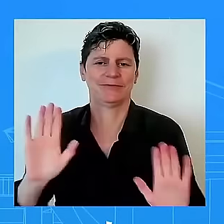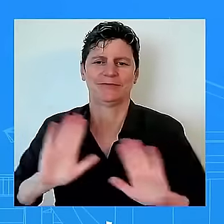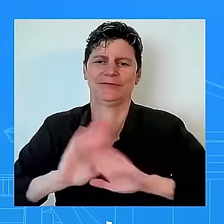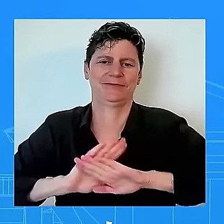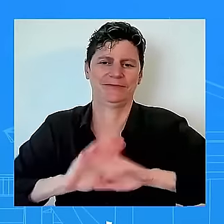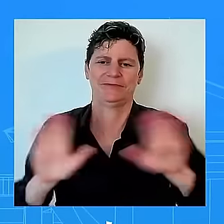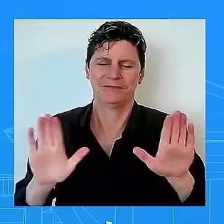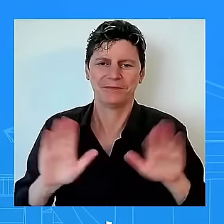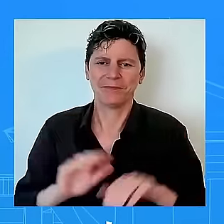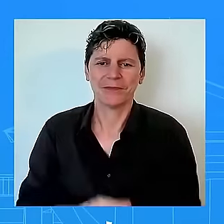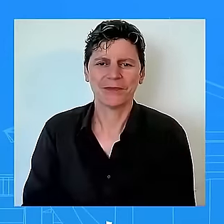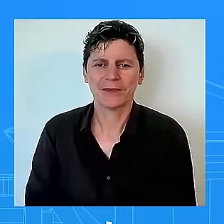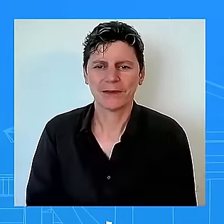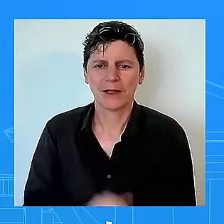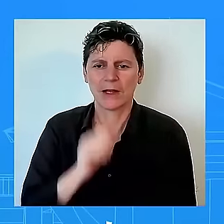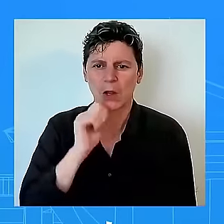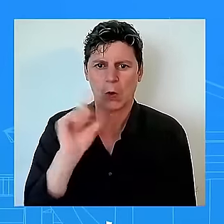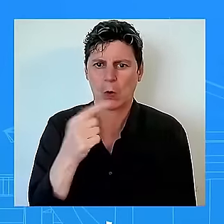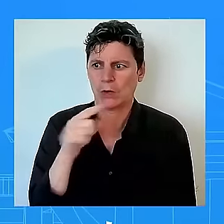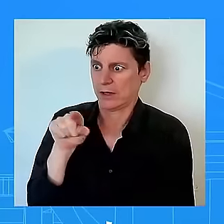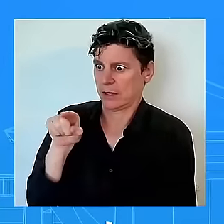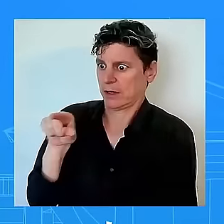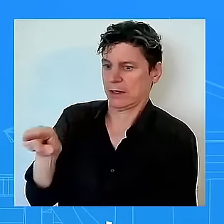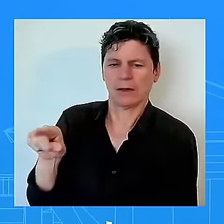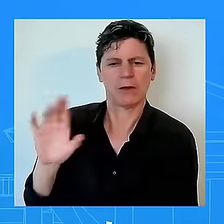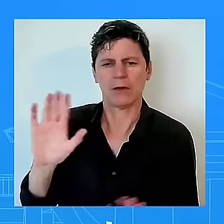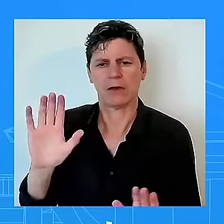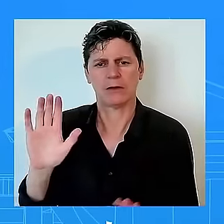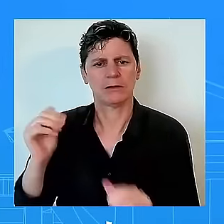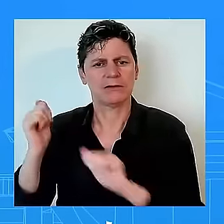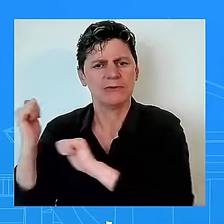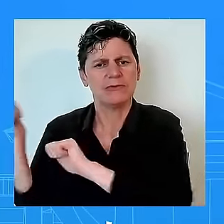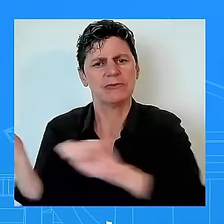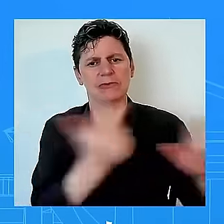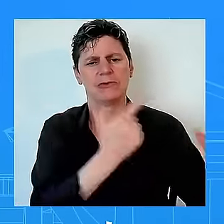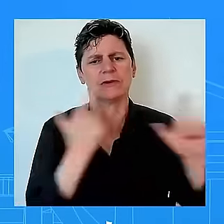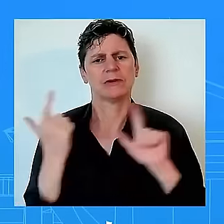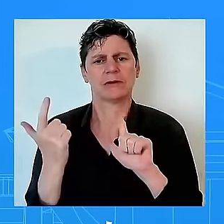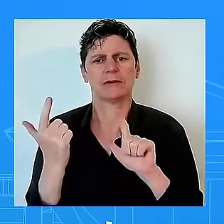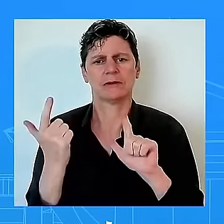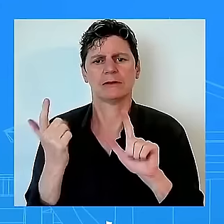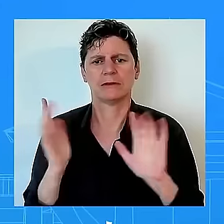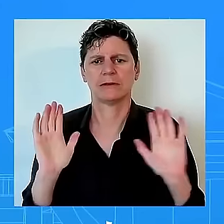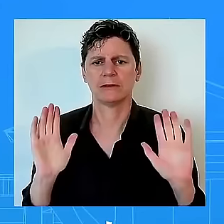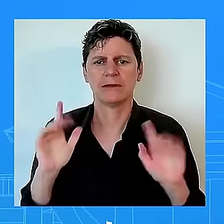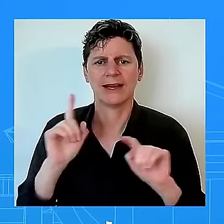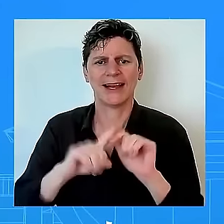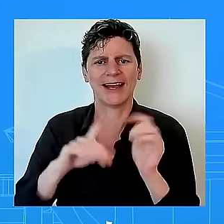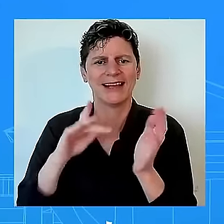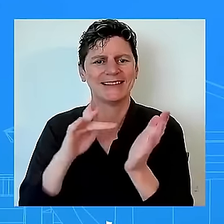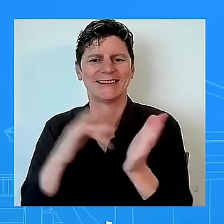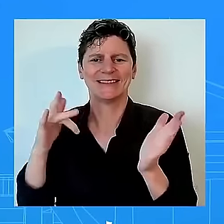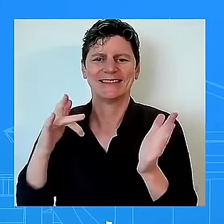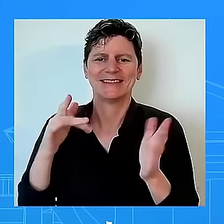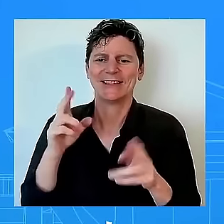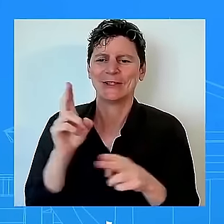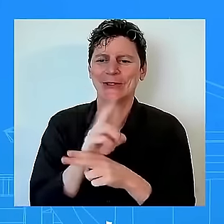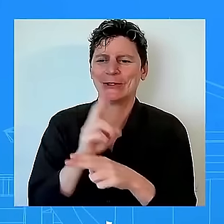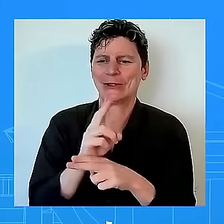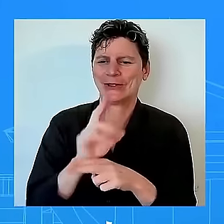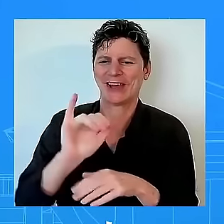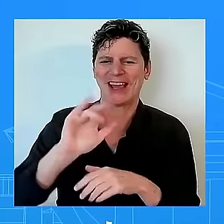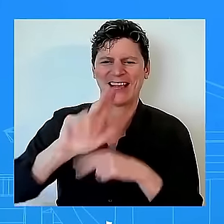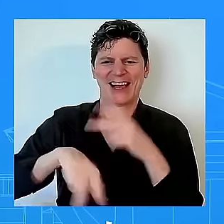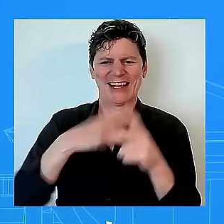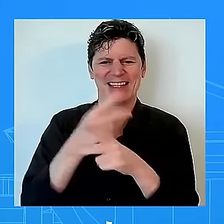make sure that we do not um we do not use uh that type of violent political rhetoric because look what happened january 6